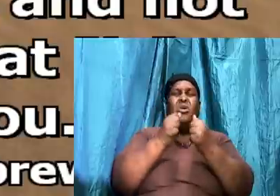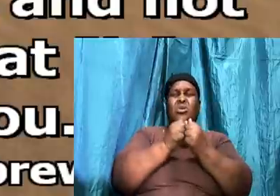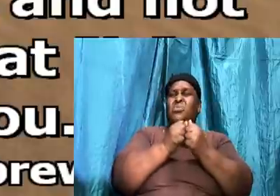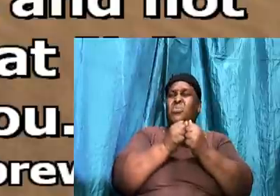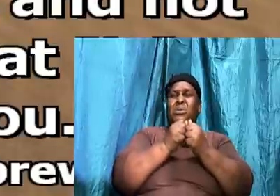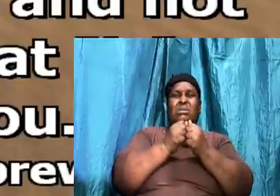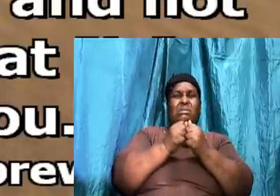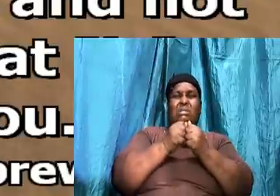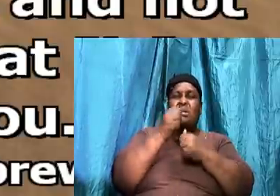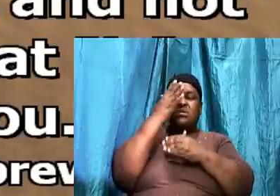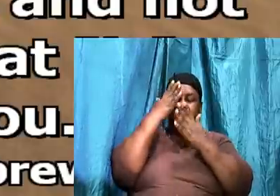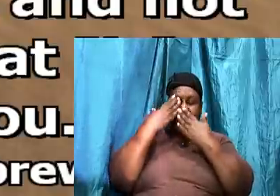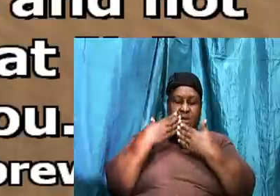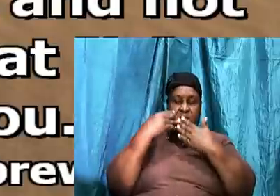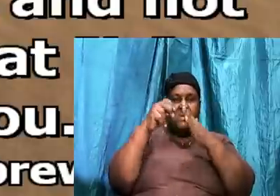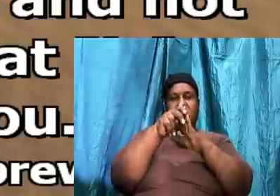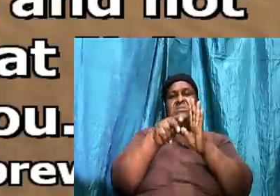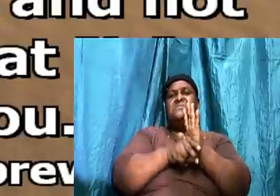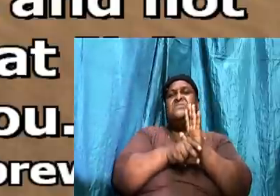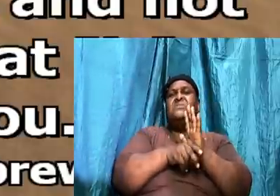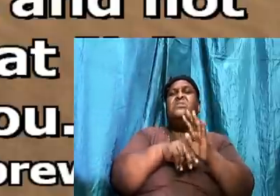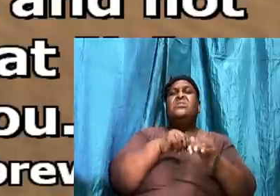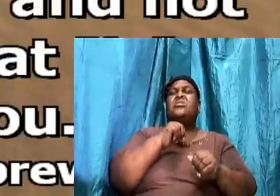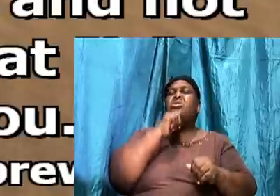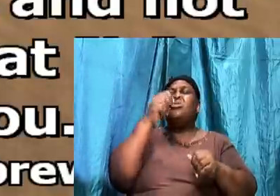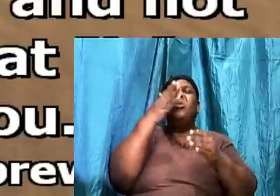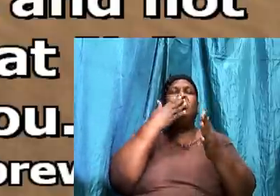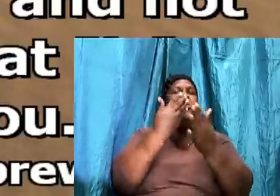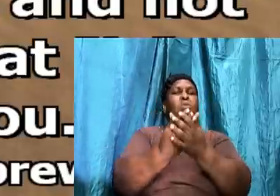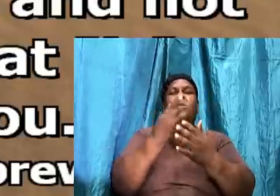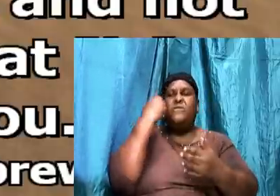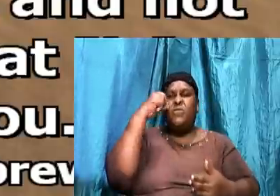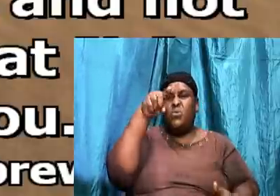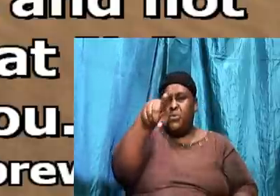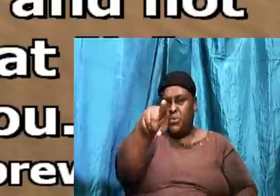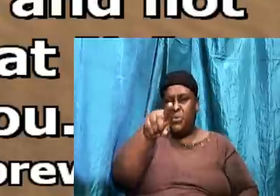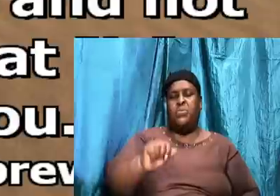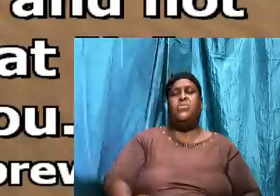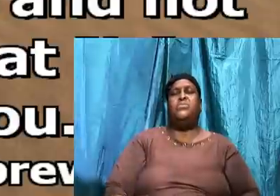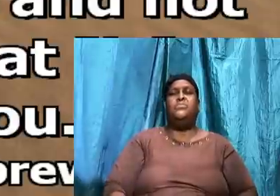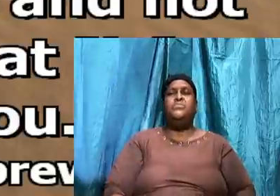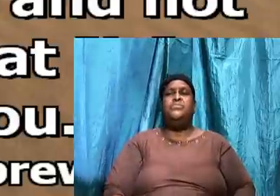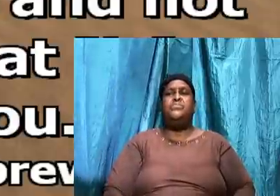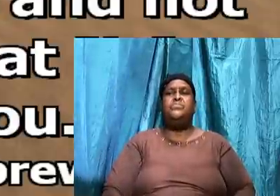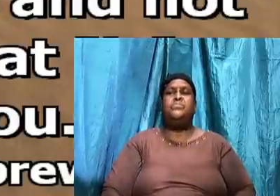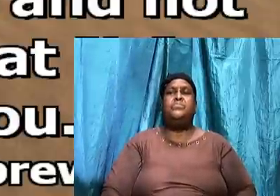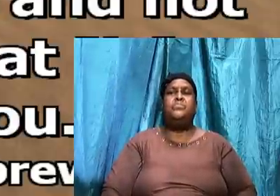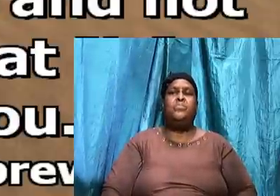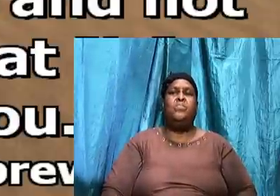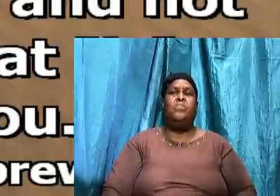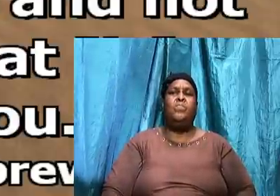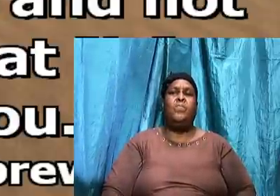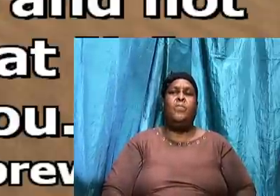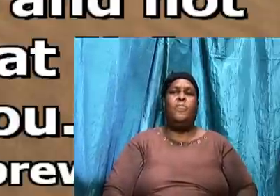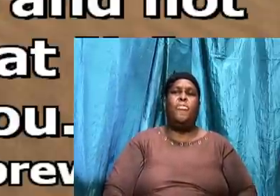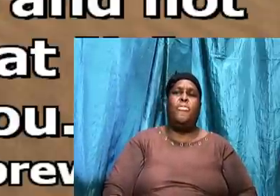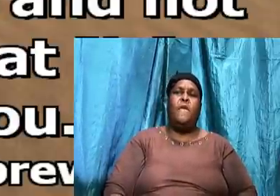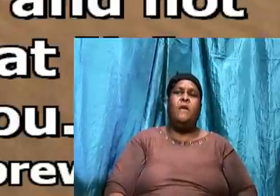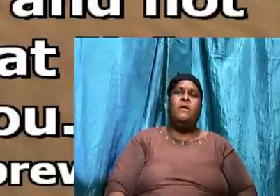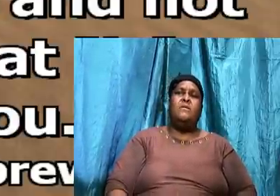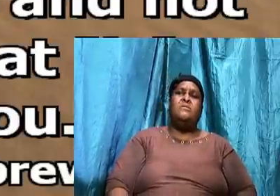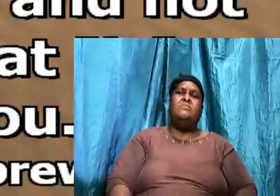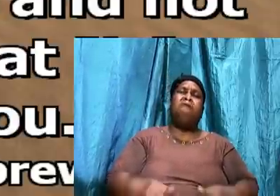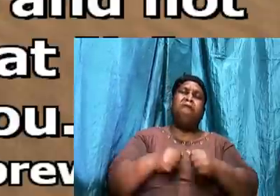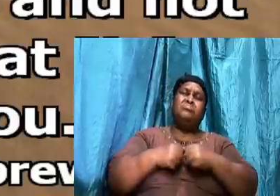First of all. word says. Obey them. That have the. Or submit. To